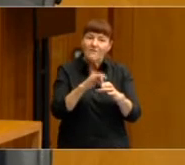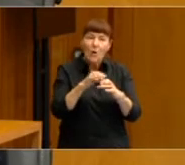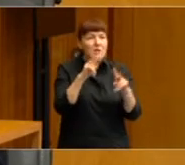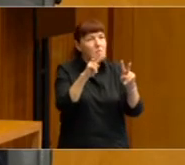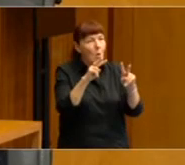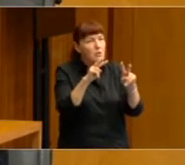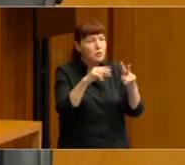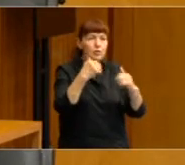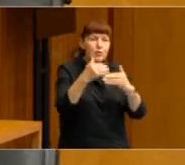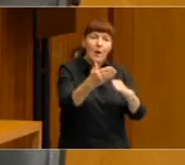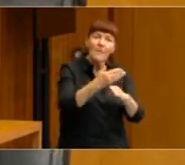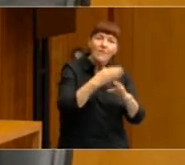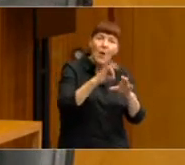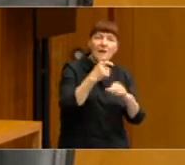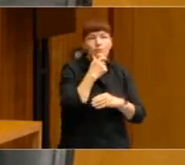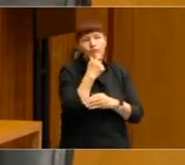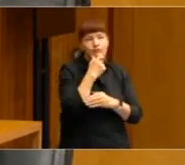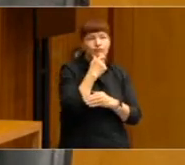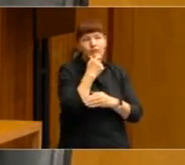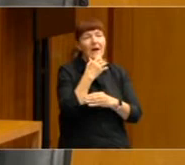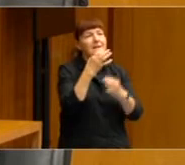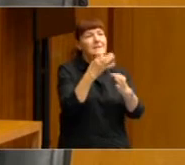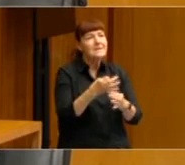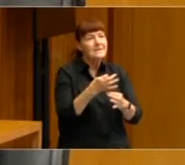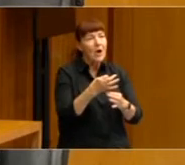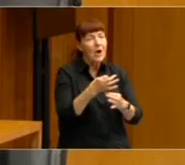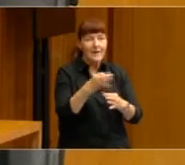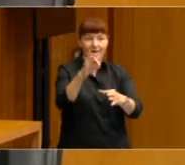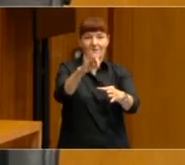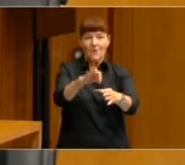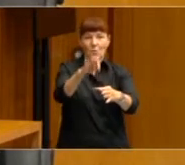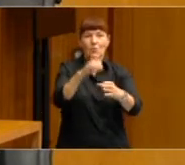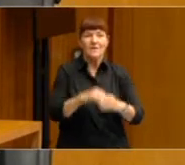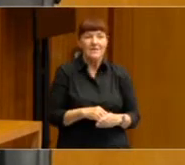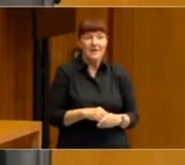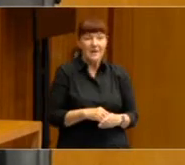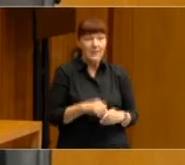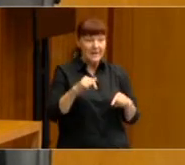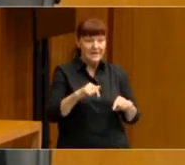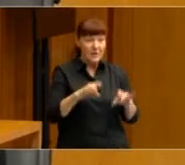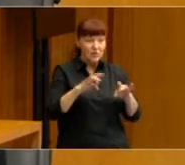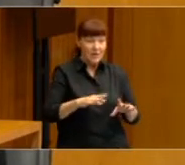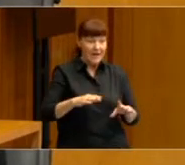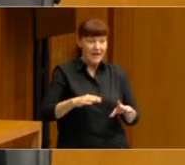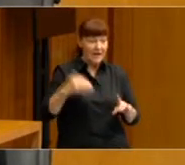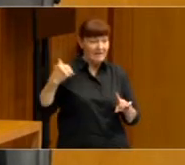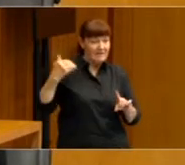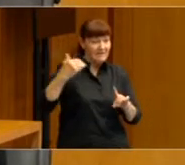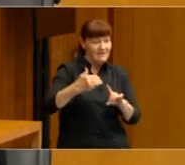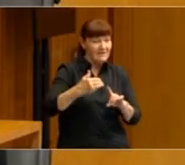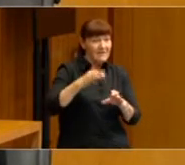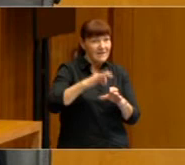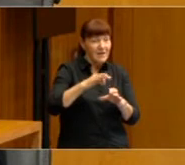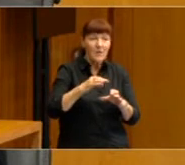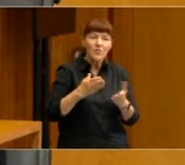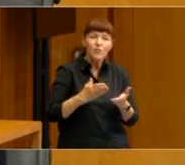campaign, they listen to the debate, and then they vote on a single day. What we've seen in Australia over the last three or four elections is the rise